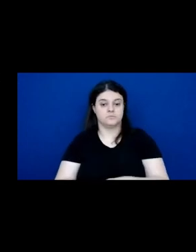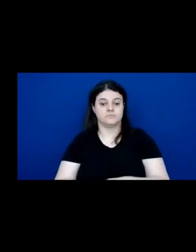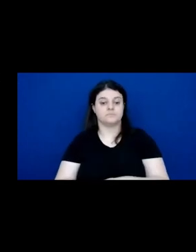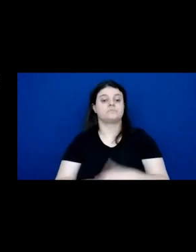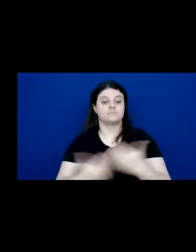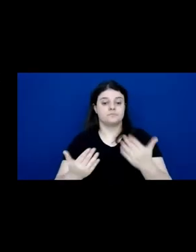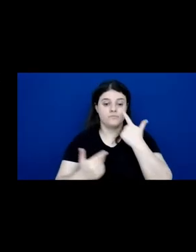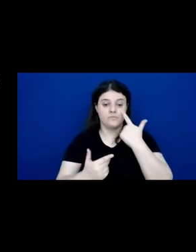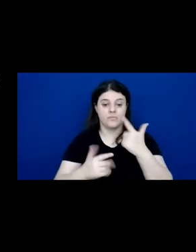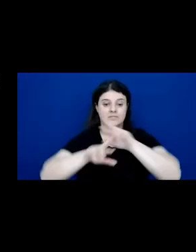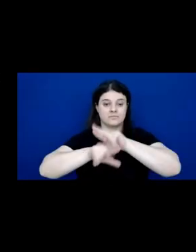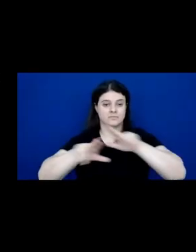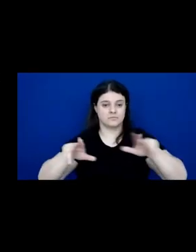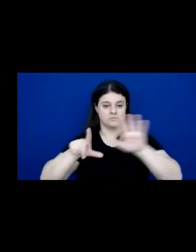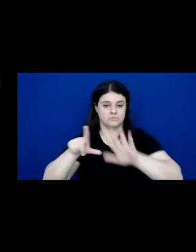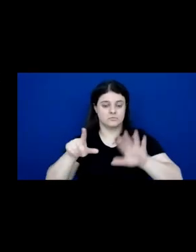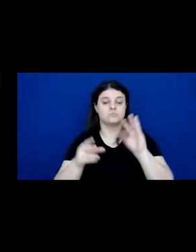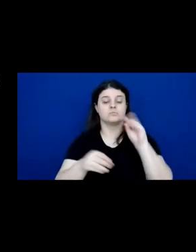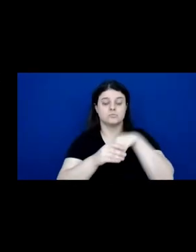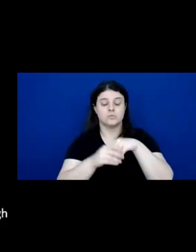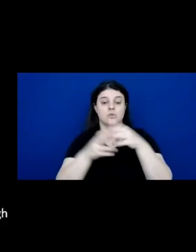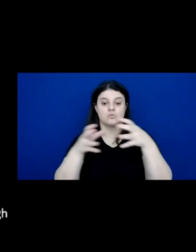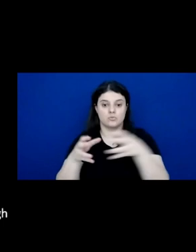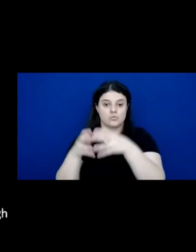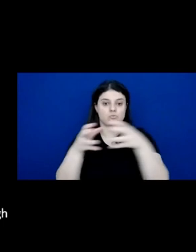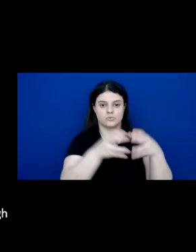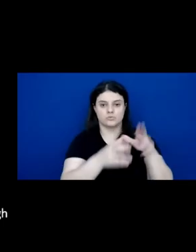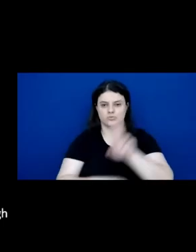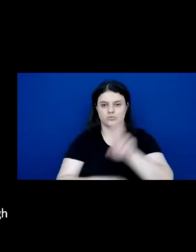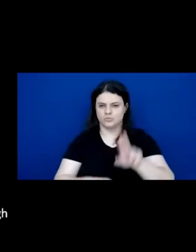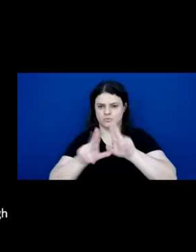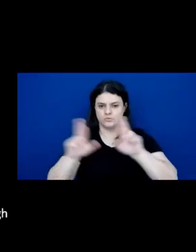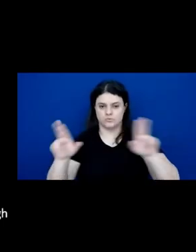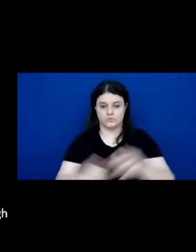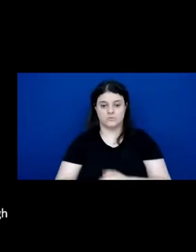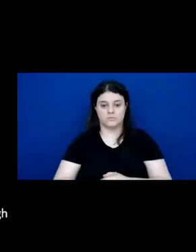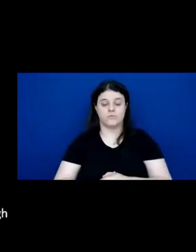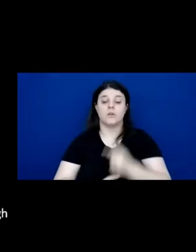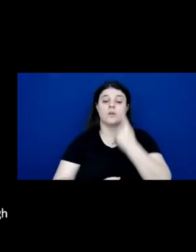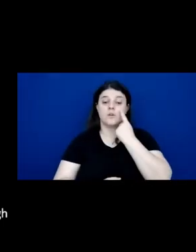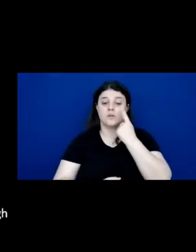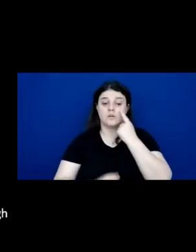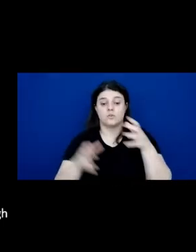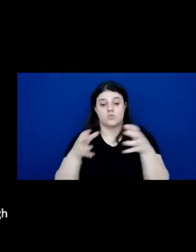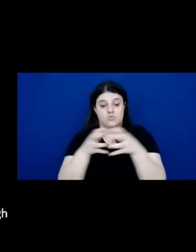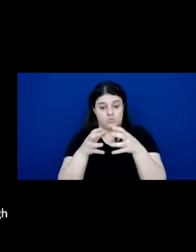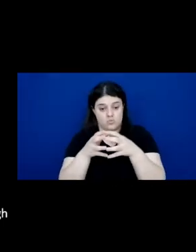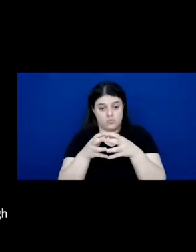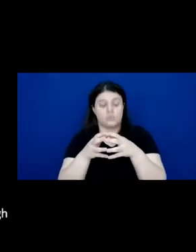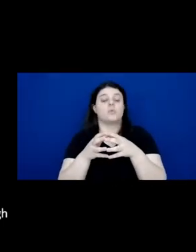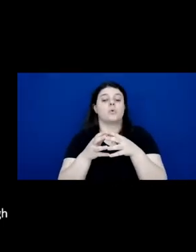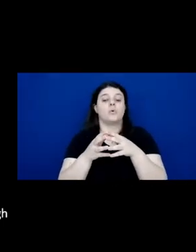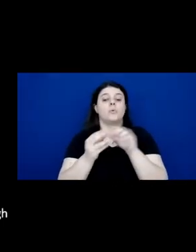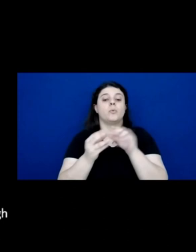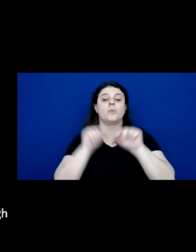interfaces present barriers to large groups of users. One group not served particularly well by text-based